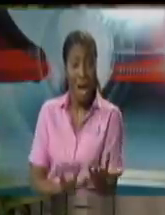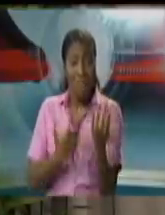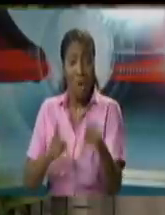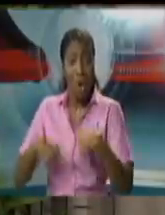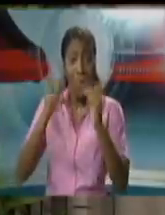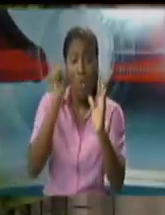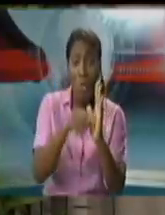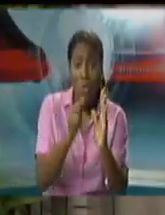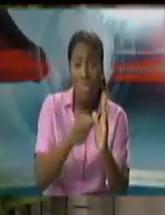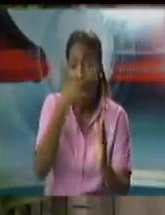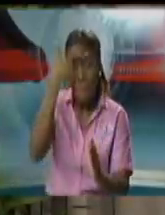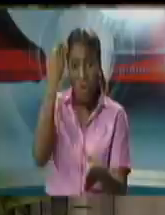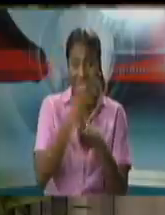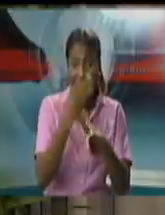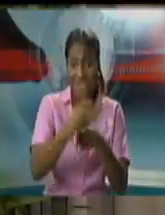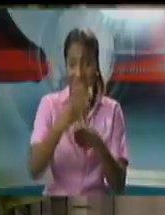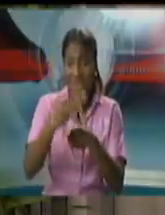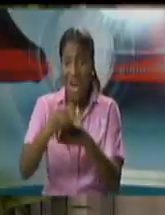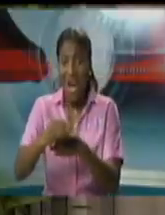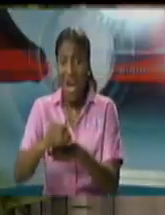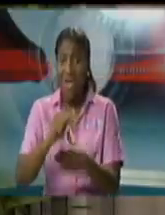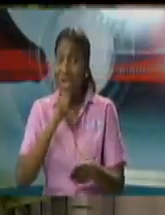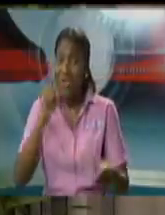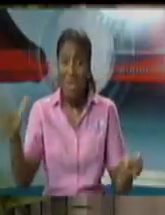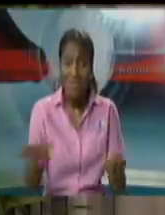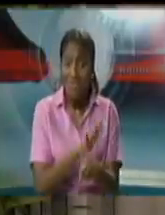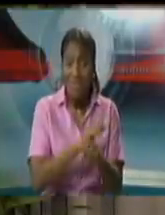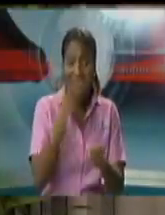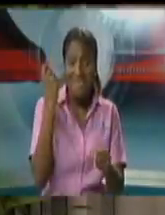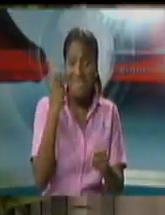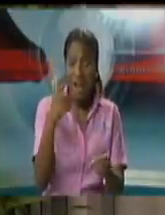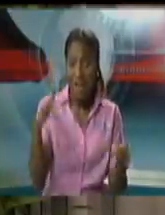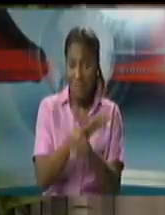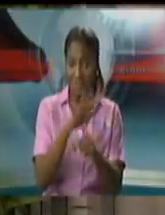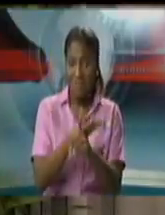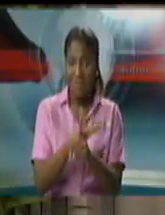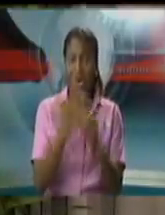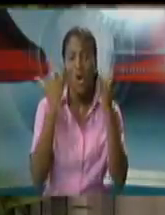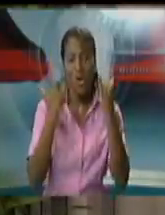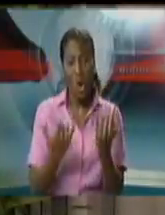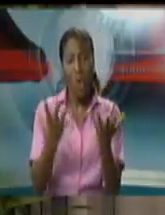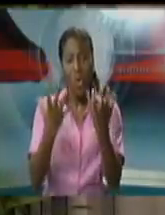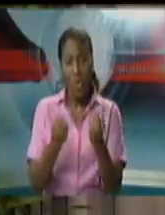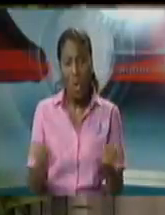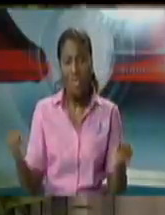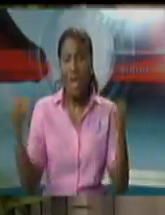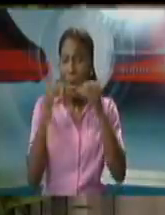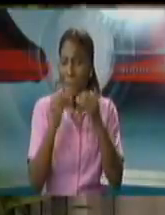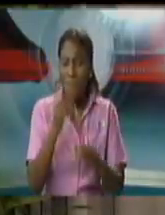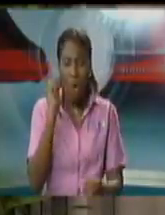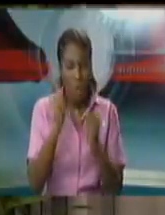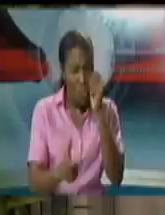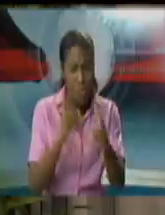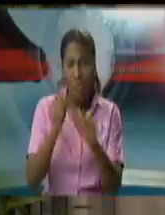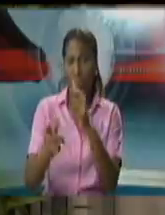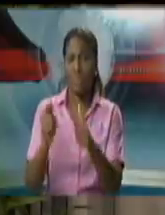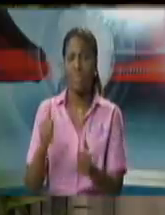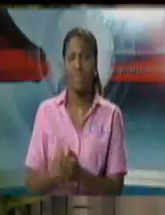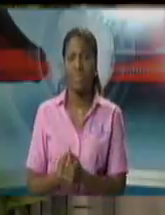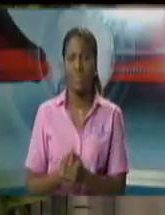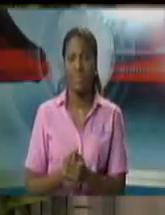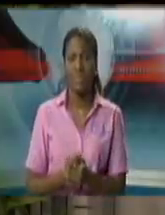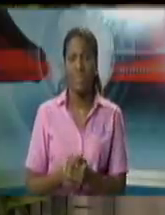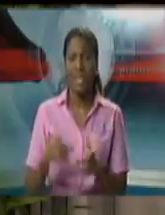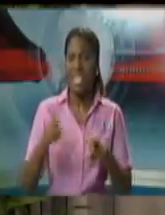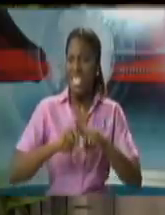filing of certain documents which we didn't catch in the first round of amendments that we did that is under the Companies Act statements of